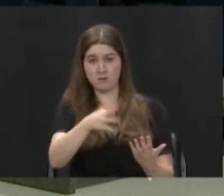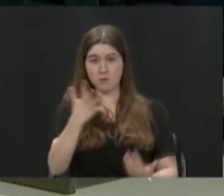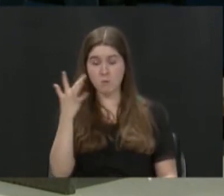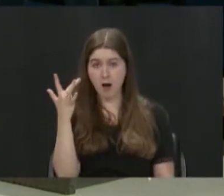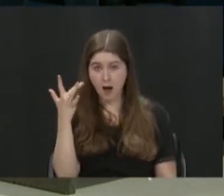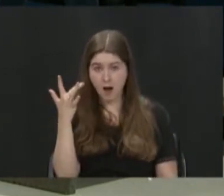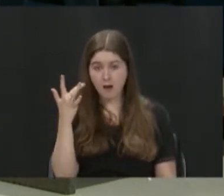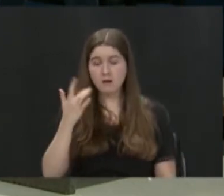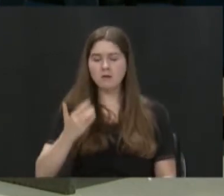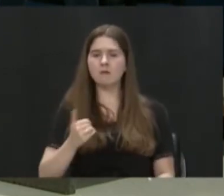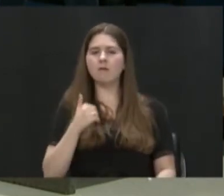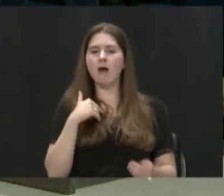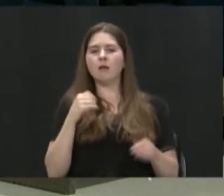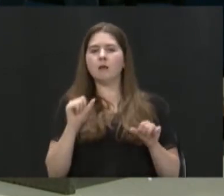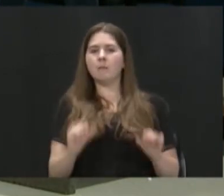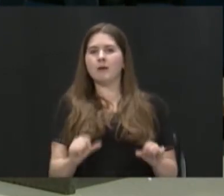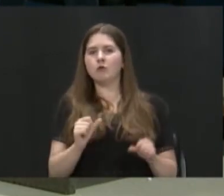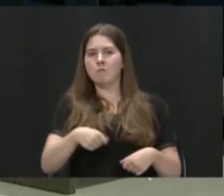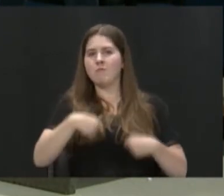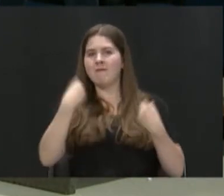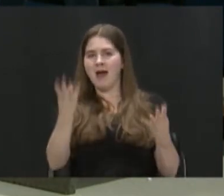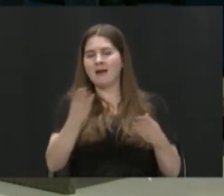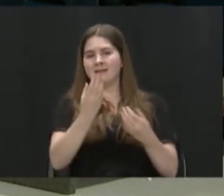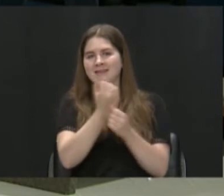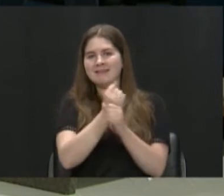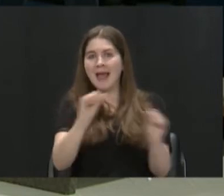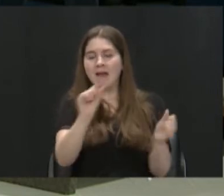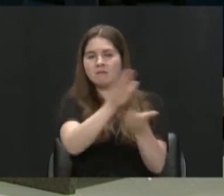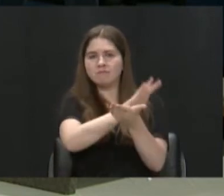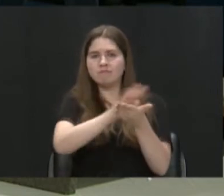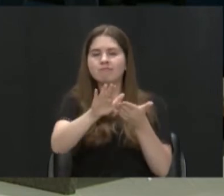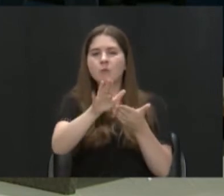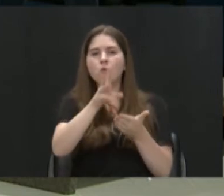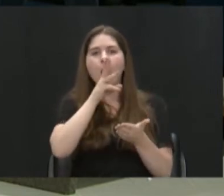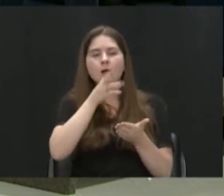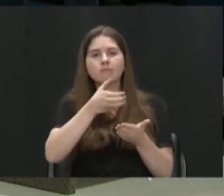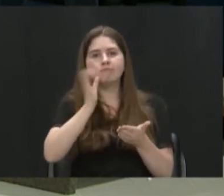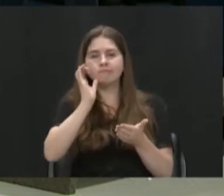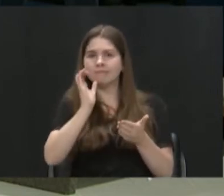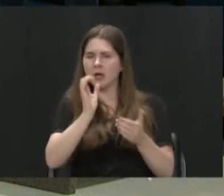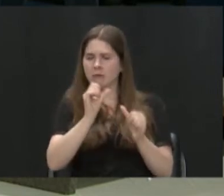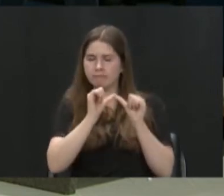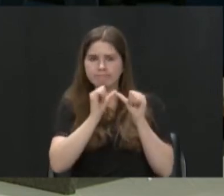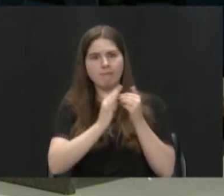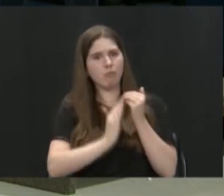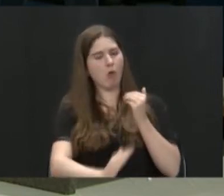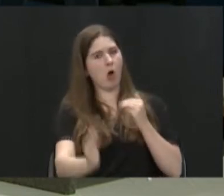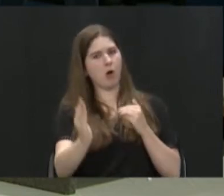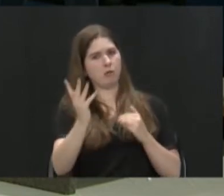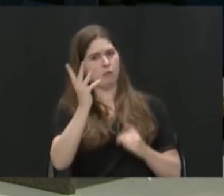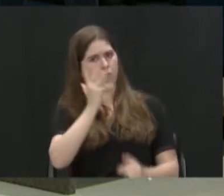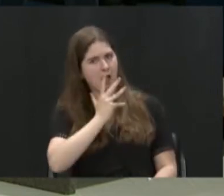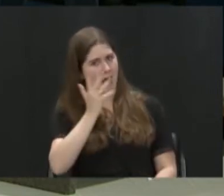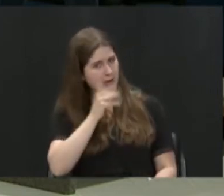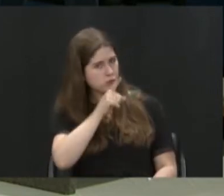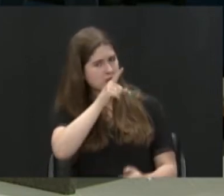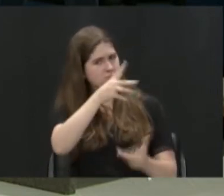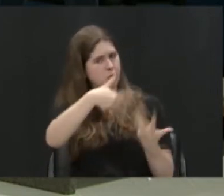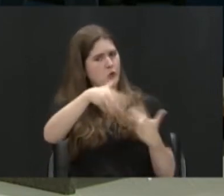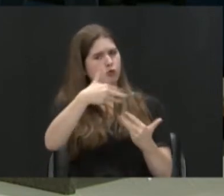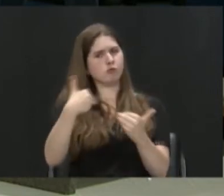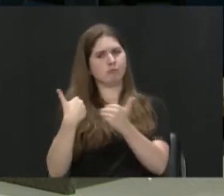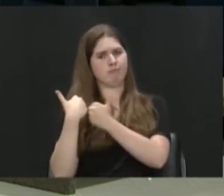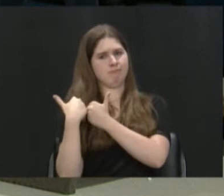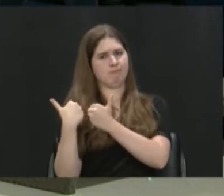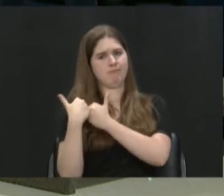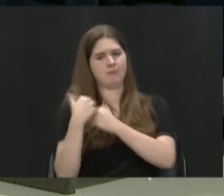the potential to provide safe, clean drinking water for so many people for so long. Right. It's almost a social responsibility.